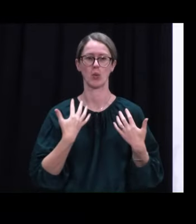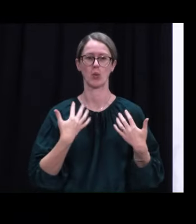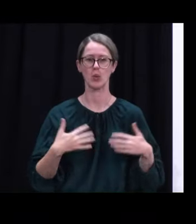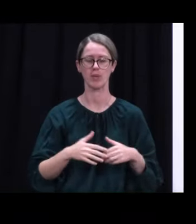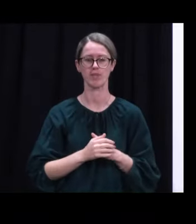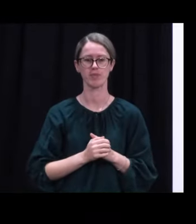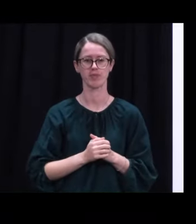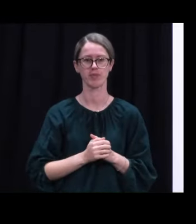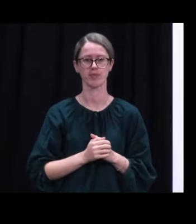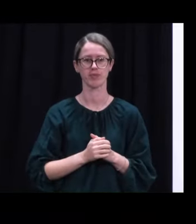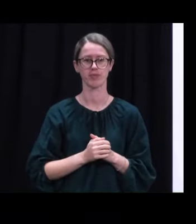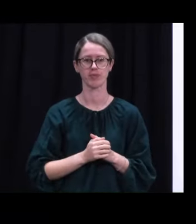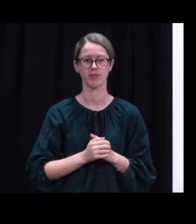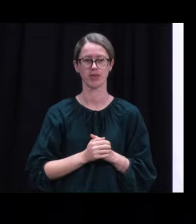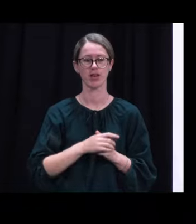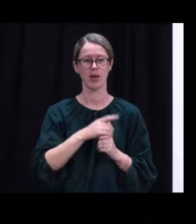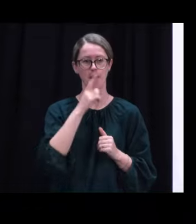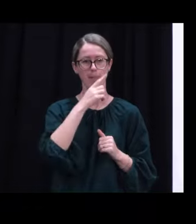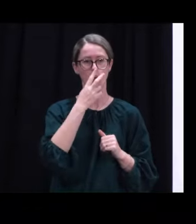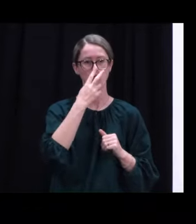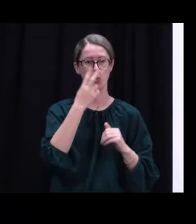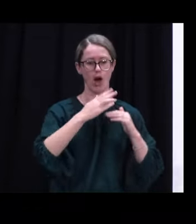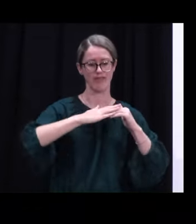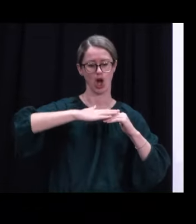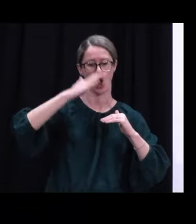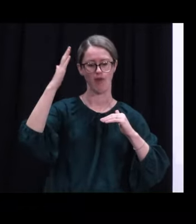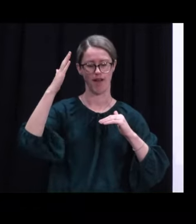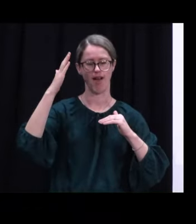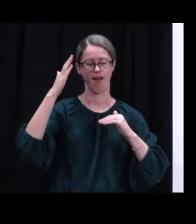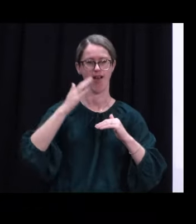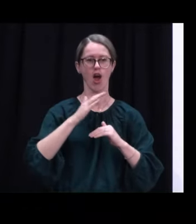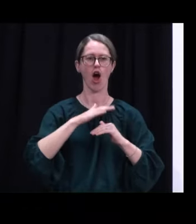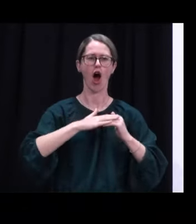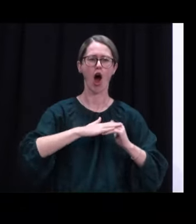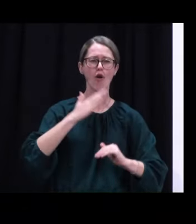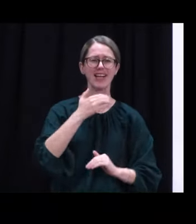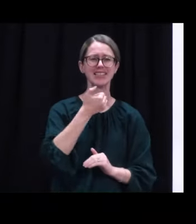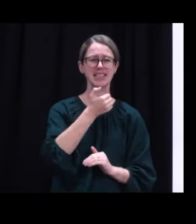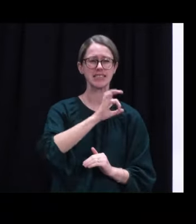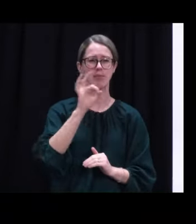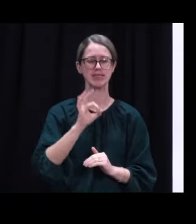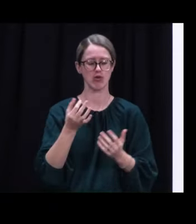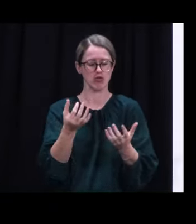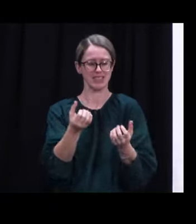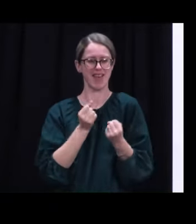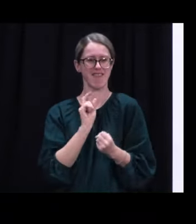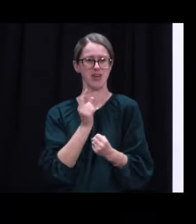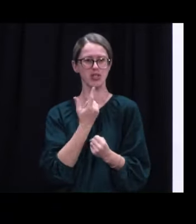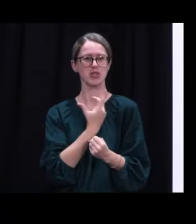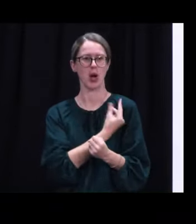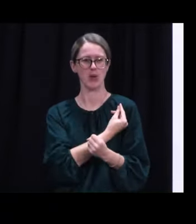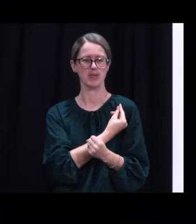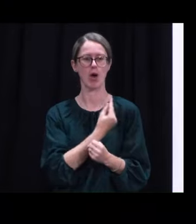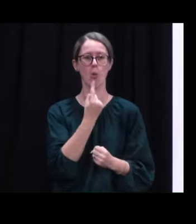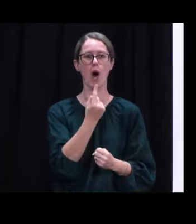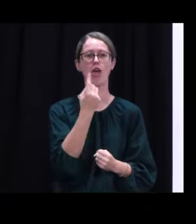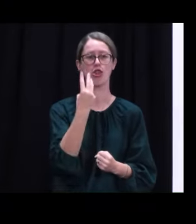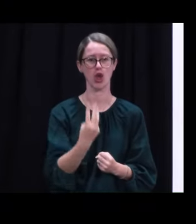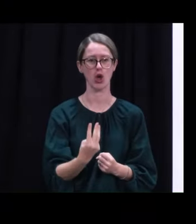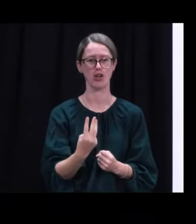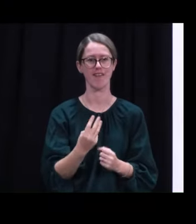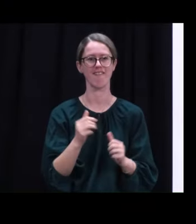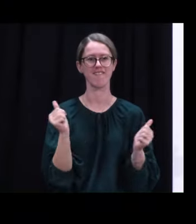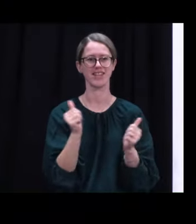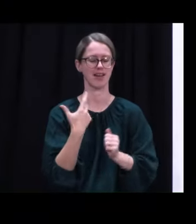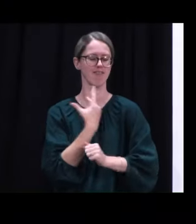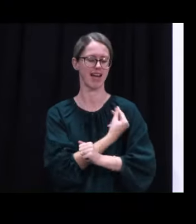Over 60% of eligible New Zealanders aged 12 and over have now had their first dose, and nearly a third are fully